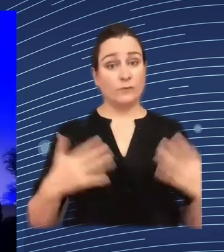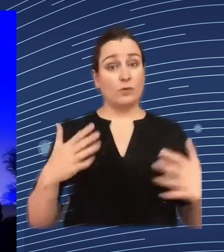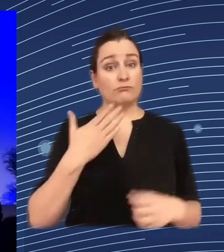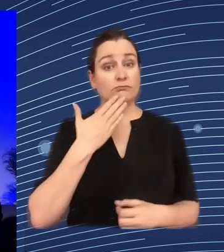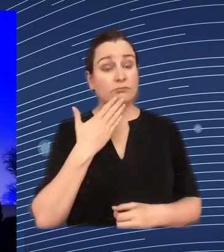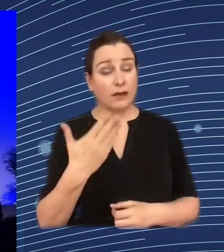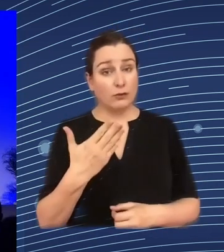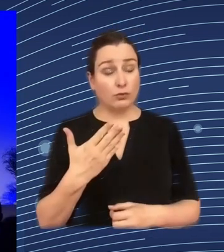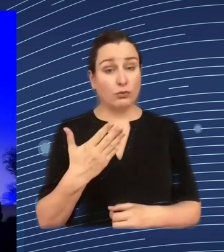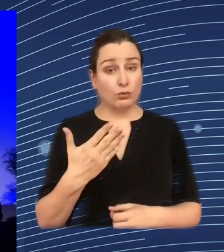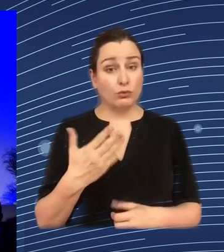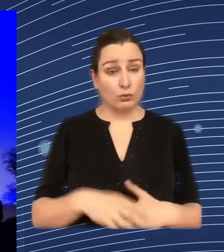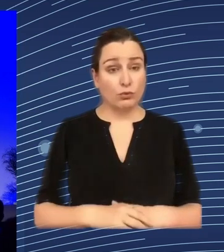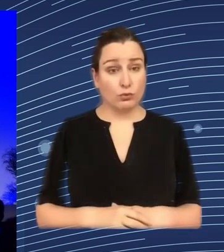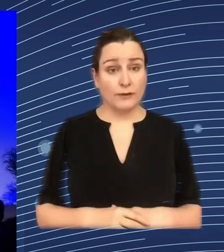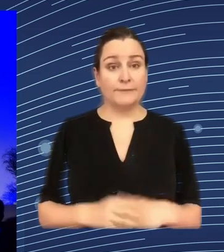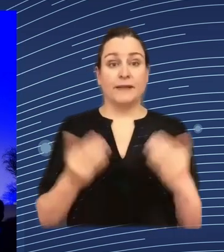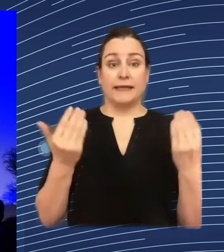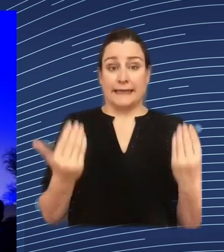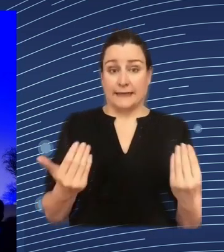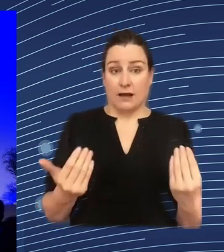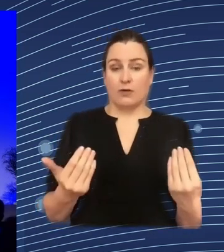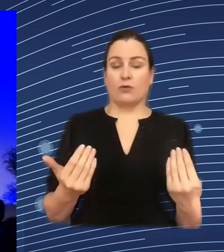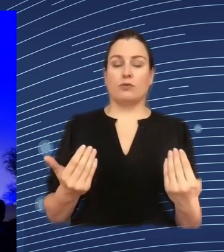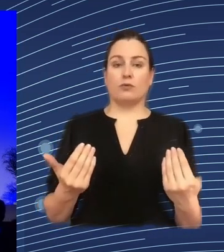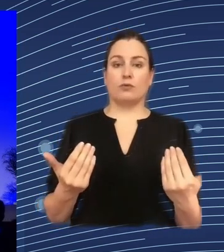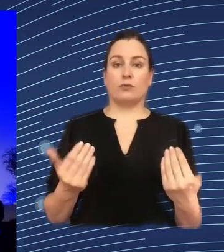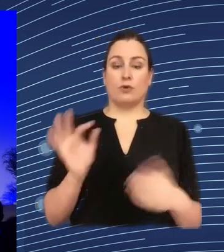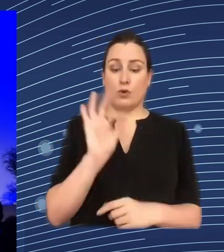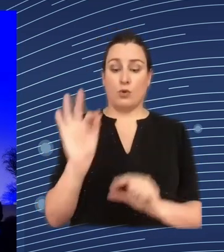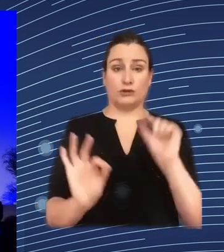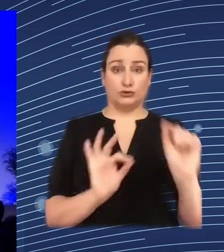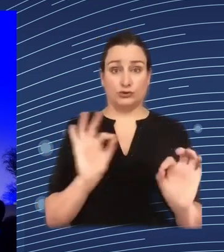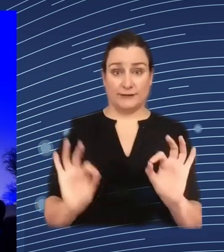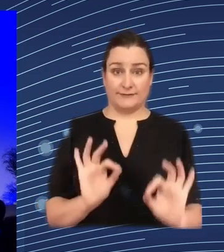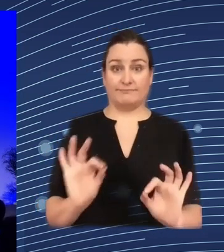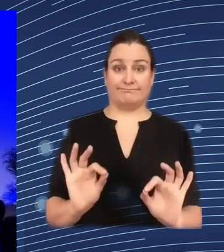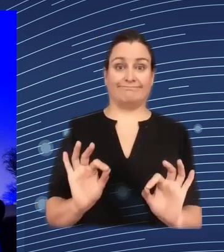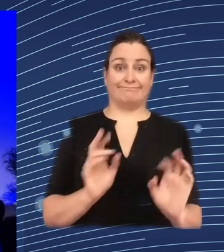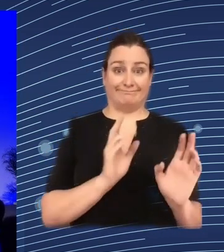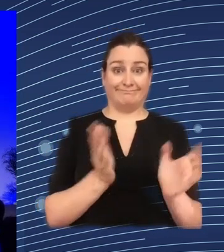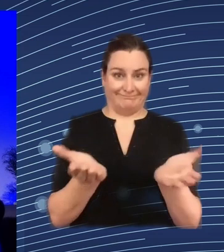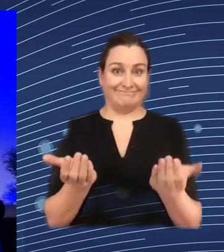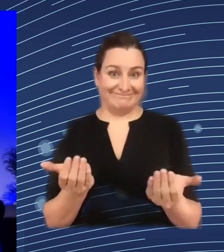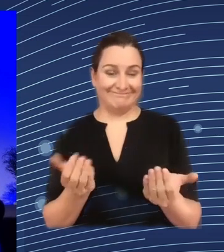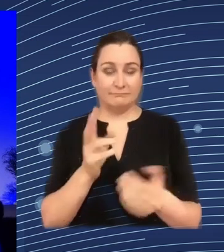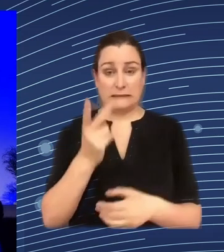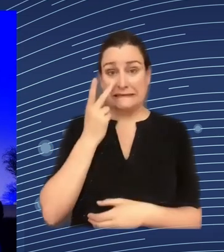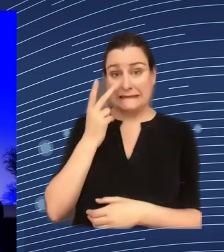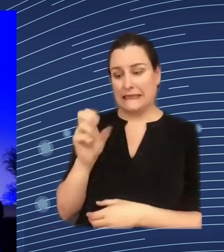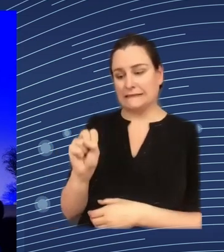out we are now going to start the second round of questions but I would encourage you to use the slider tools also to